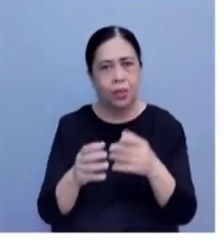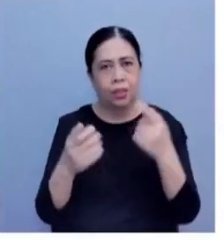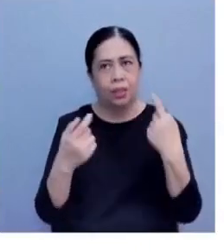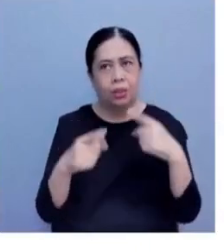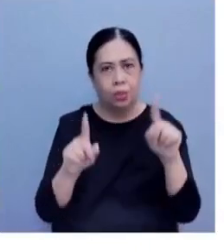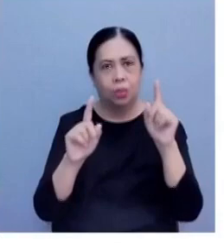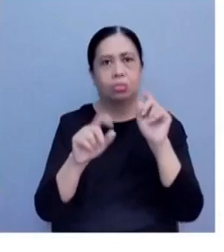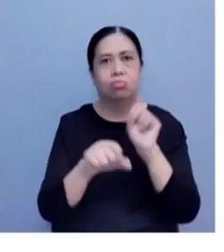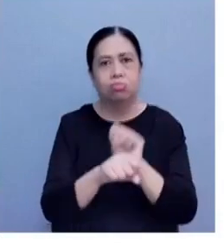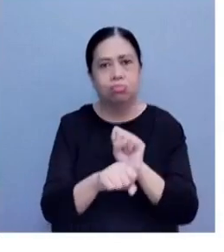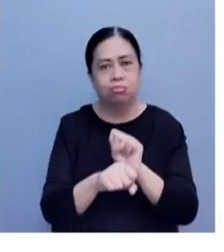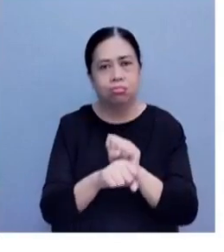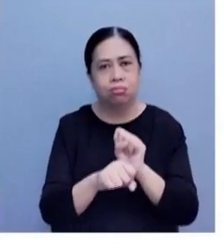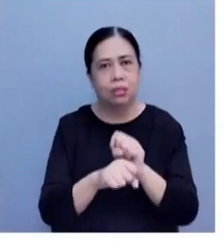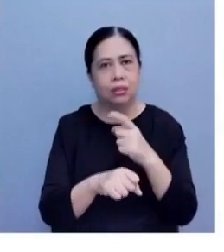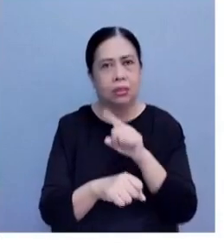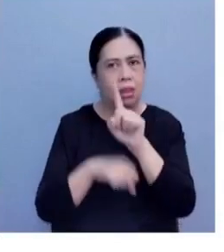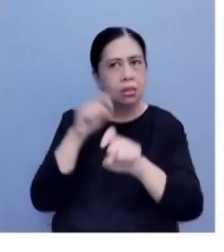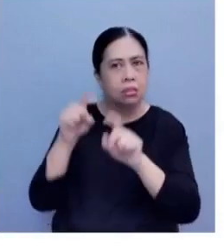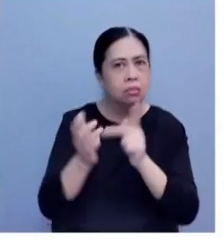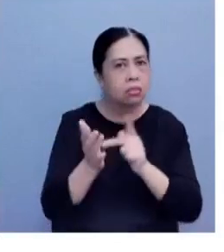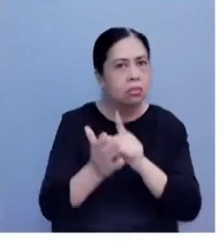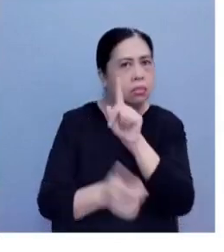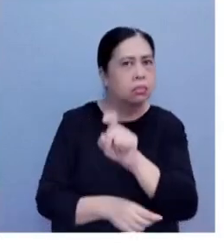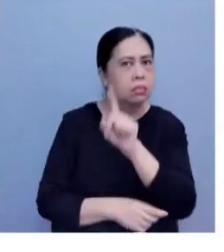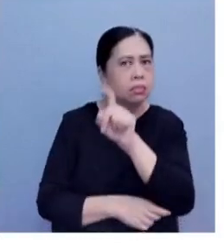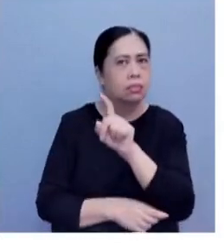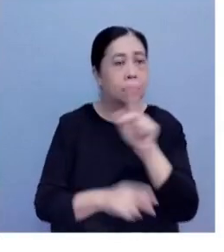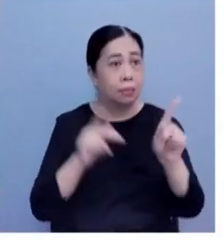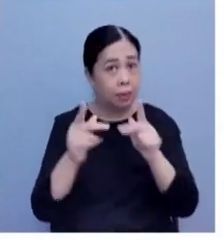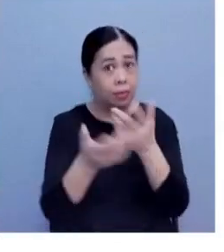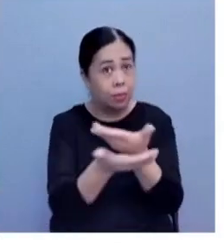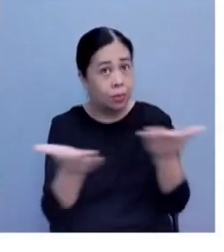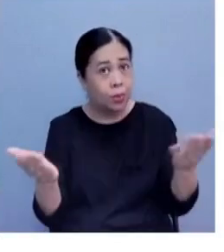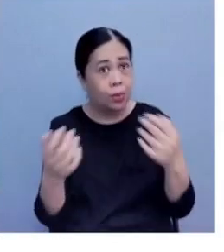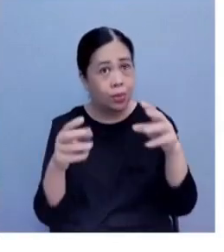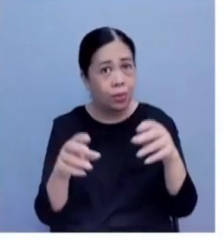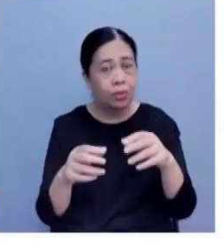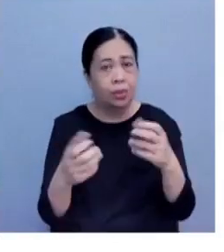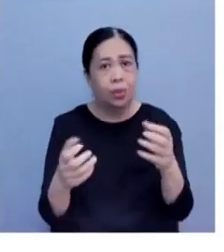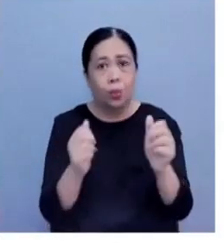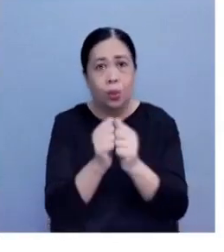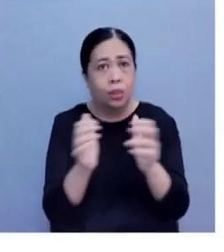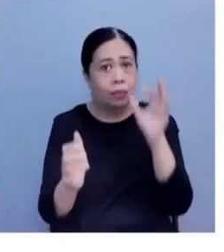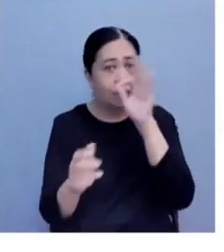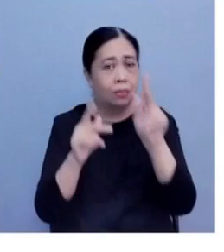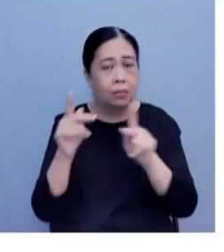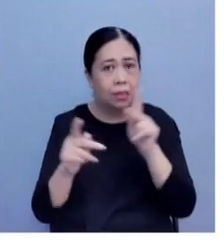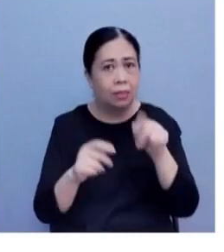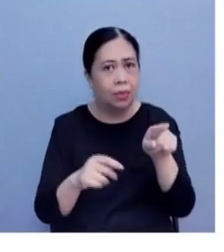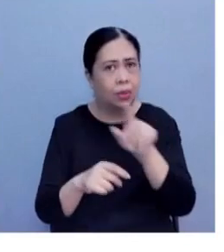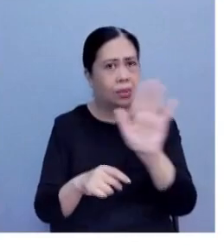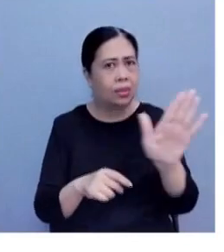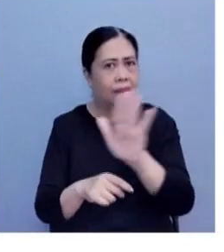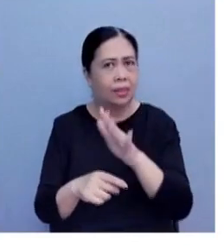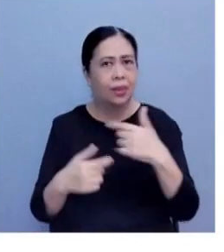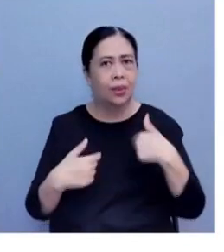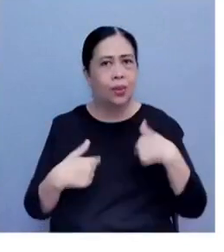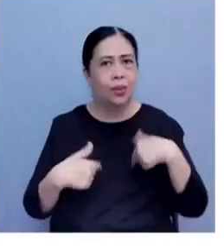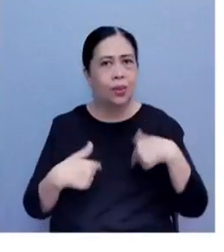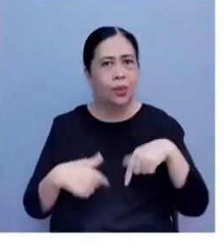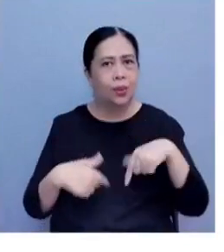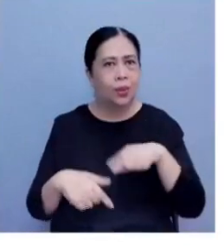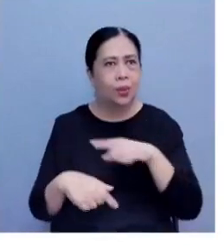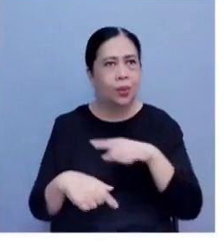ito ng pagtatanong na ating mga kababayan without the Filipino people. Sa kanila naman natin ito